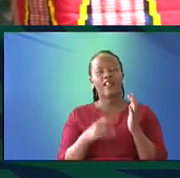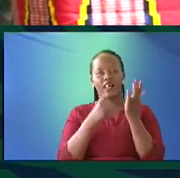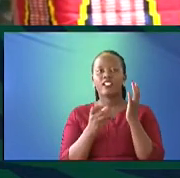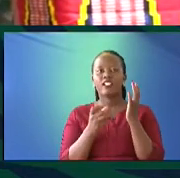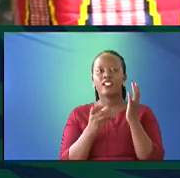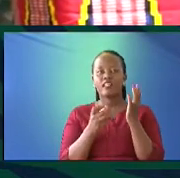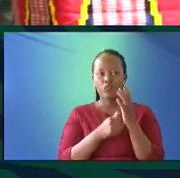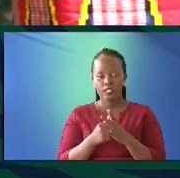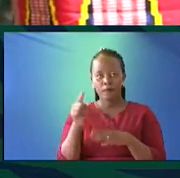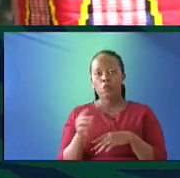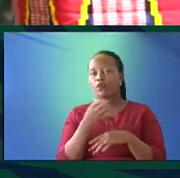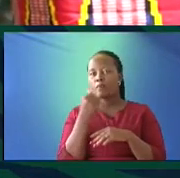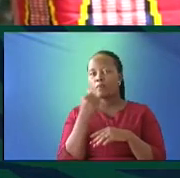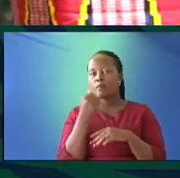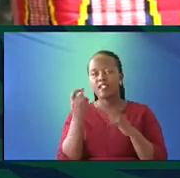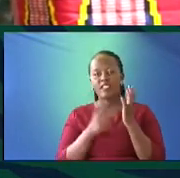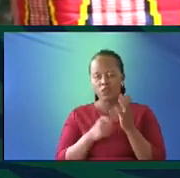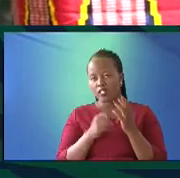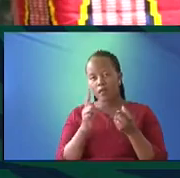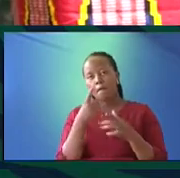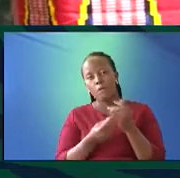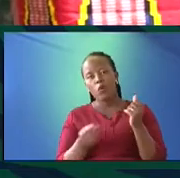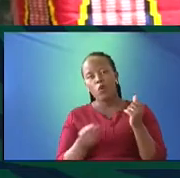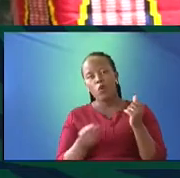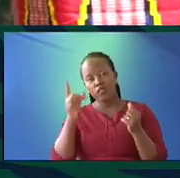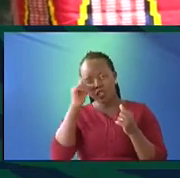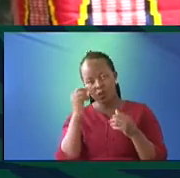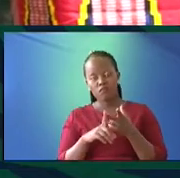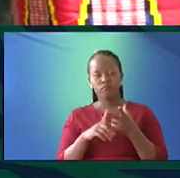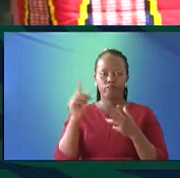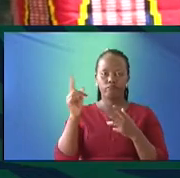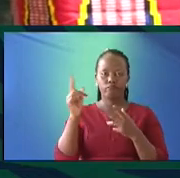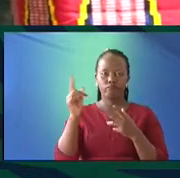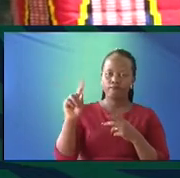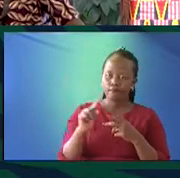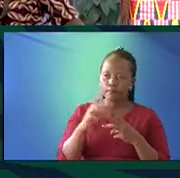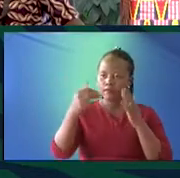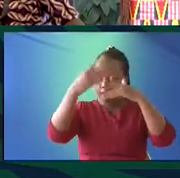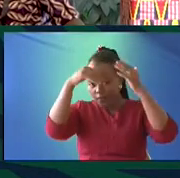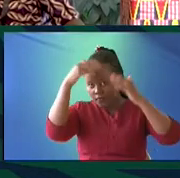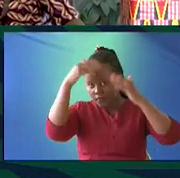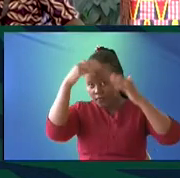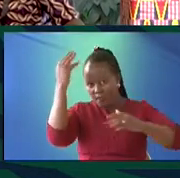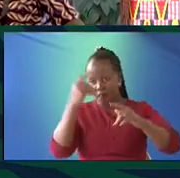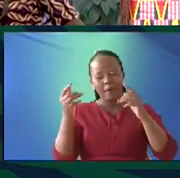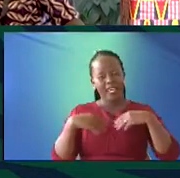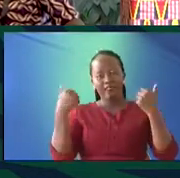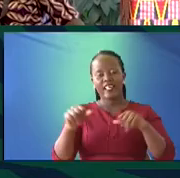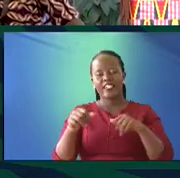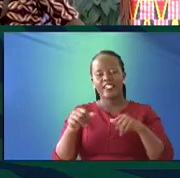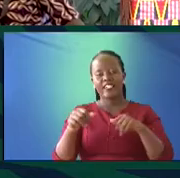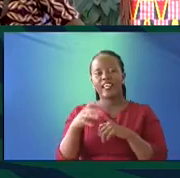We are doing very well in Kiswahili, both in Nairobi and elsewhere, and Pawani and all universities, but none of them seems to be offering any